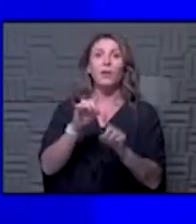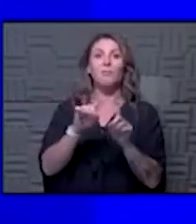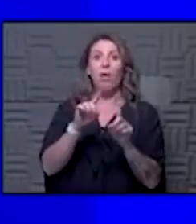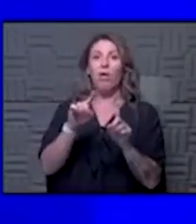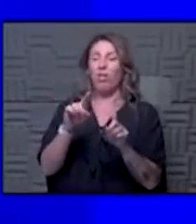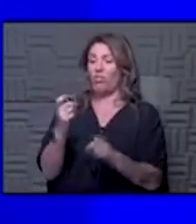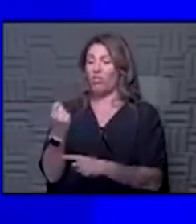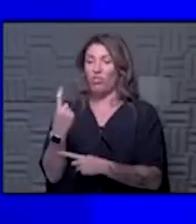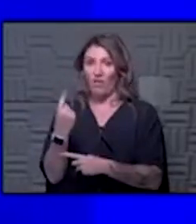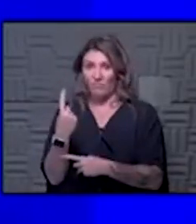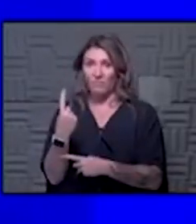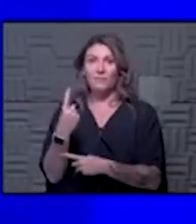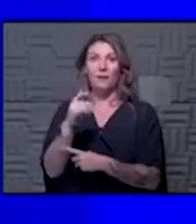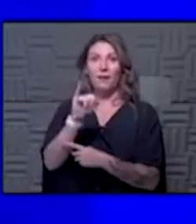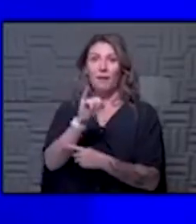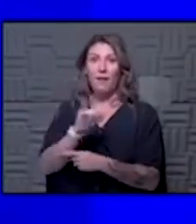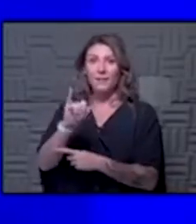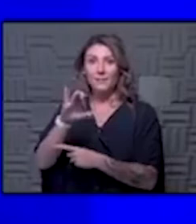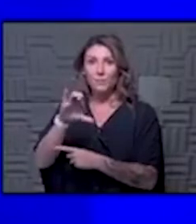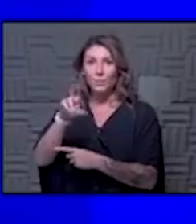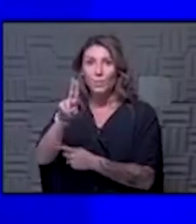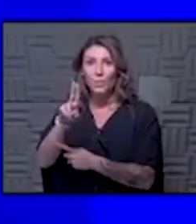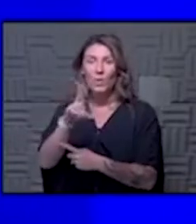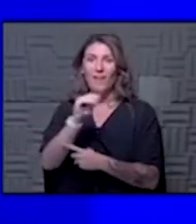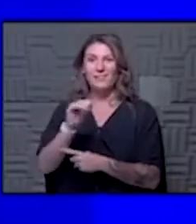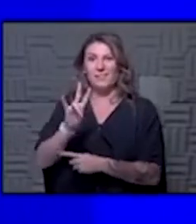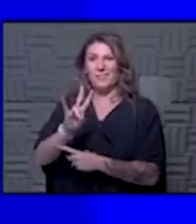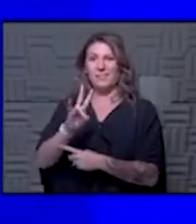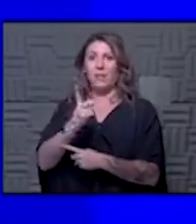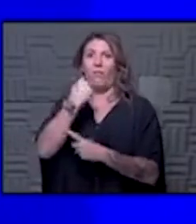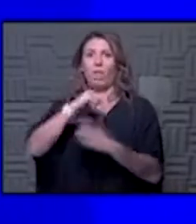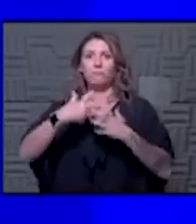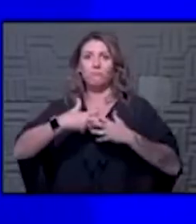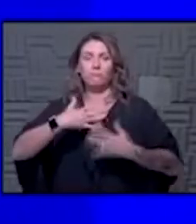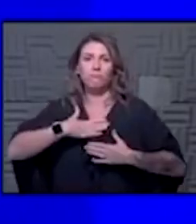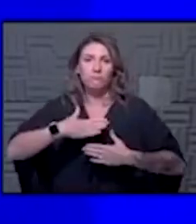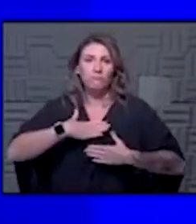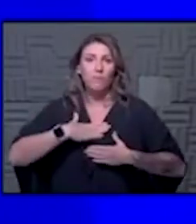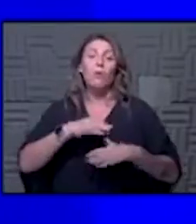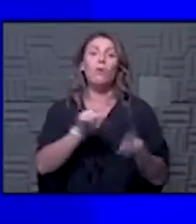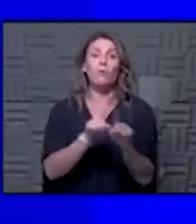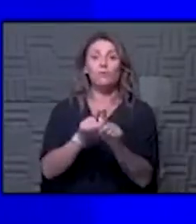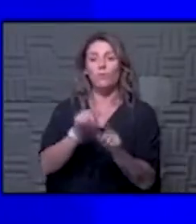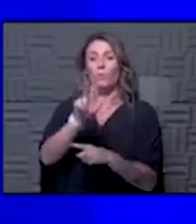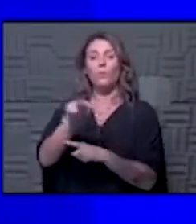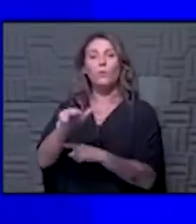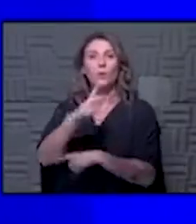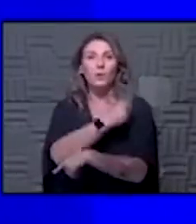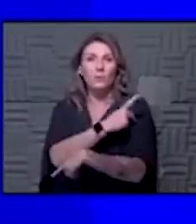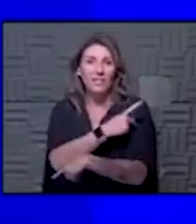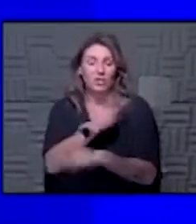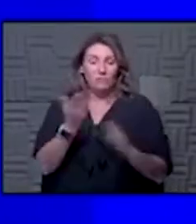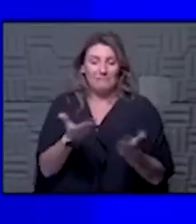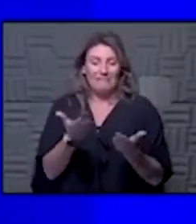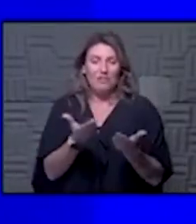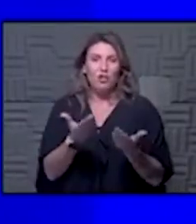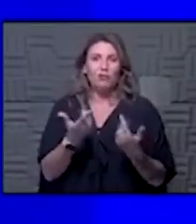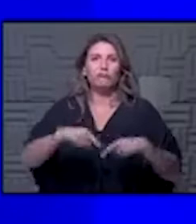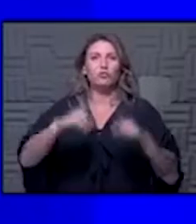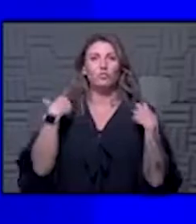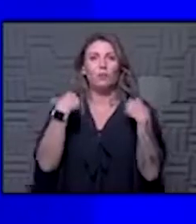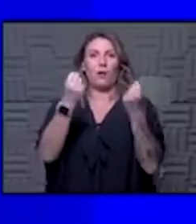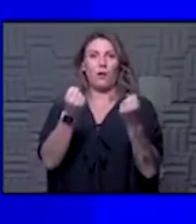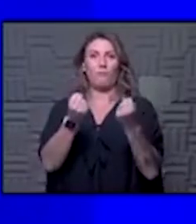ICU and seven of those are on the ventilator. We still have 33 patients in-house who would not be here who are in that recovery stage so